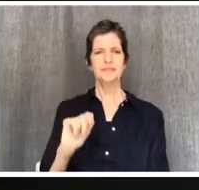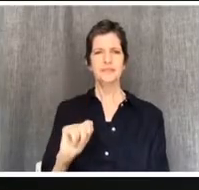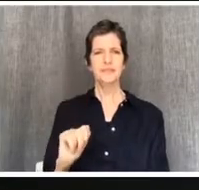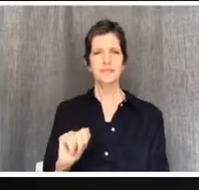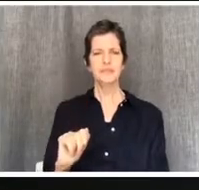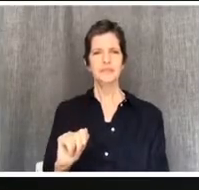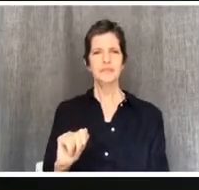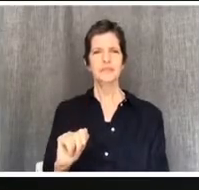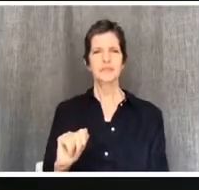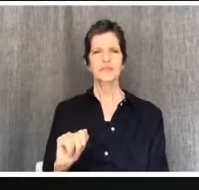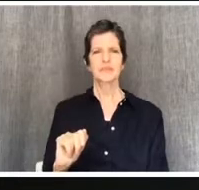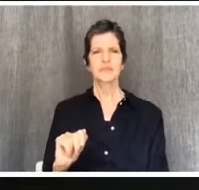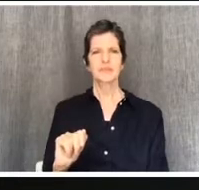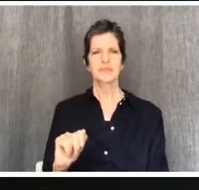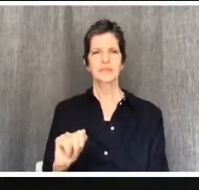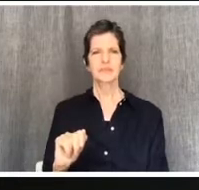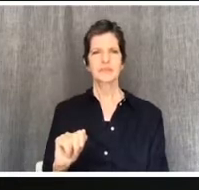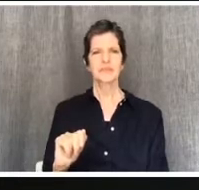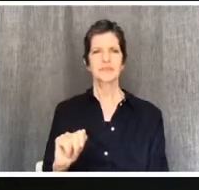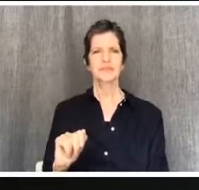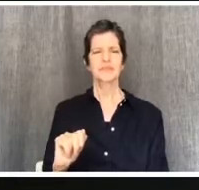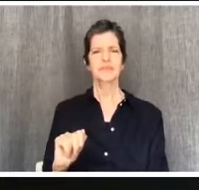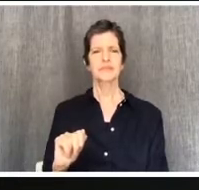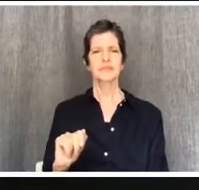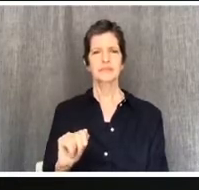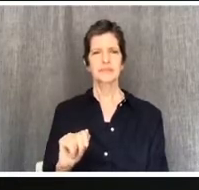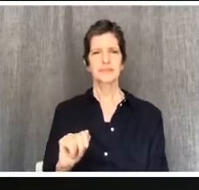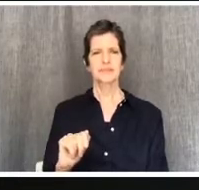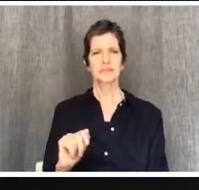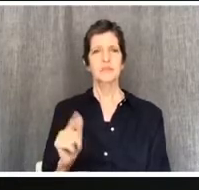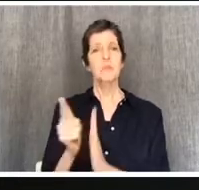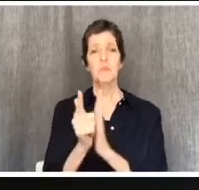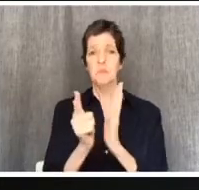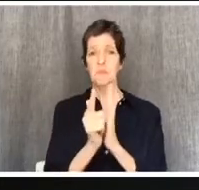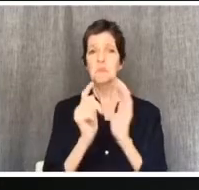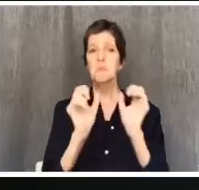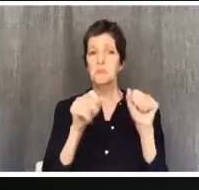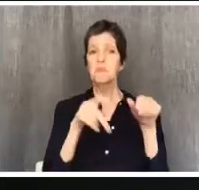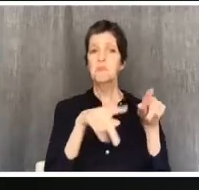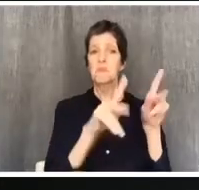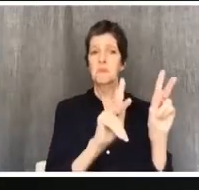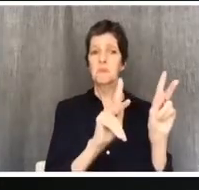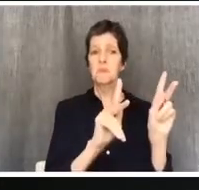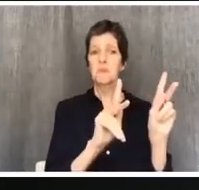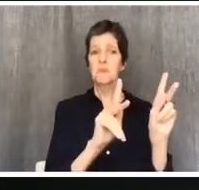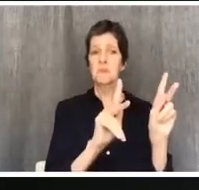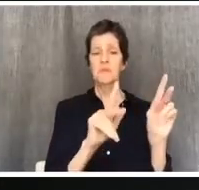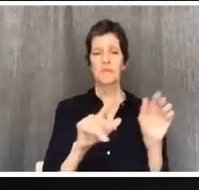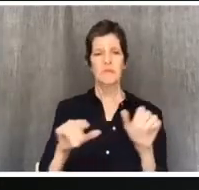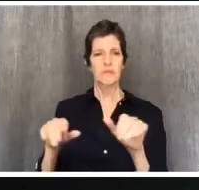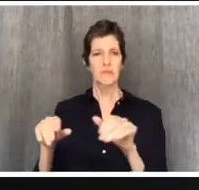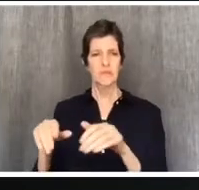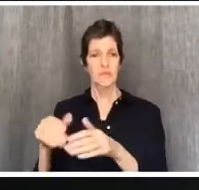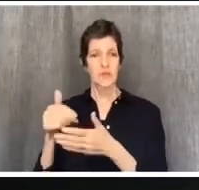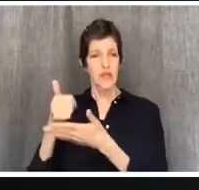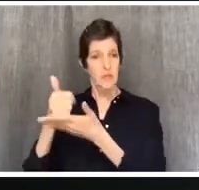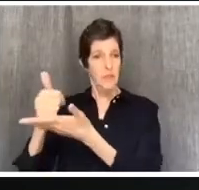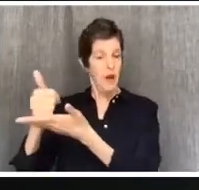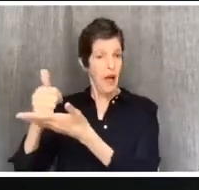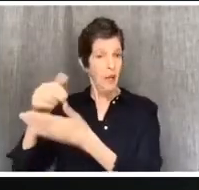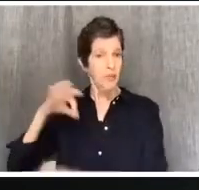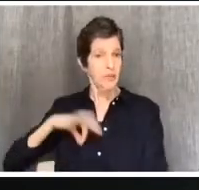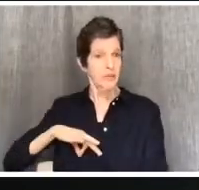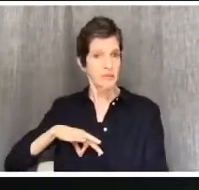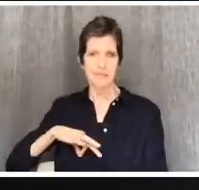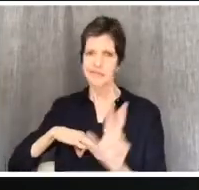We read Paul say to the church at Corinth, all things are lawful, but not all things are helpful. All things are